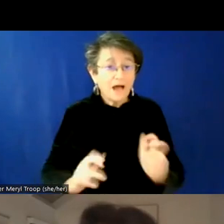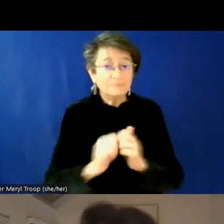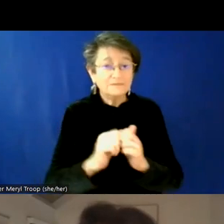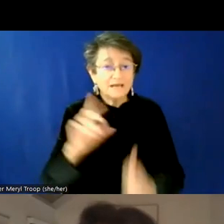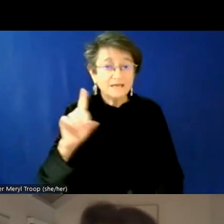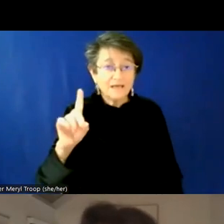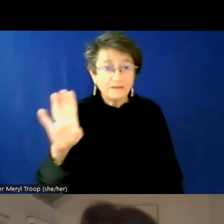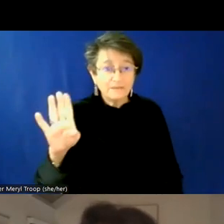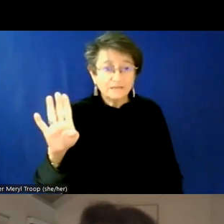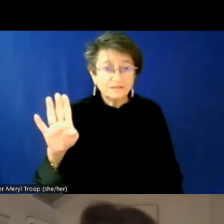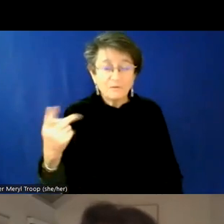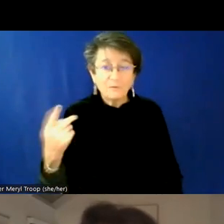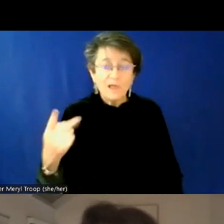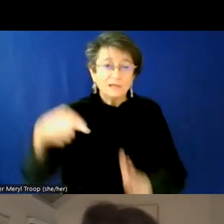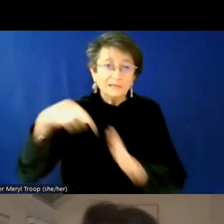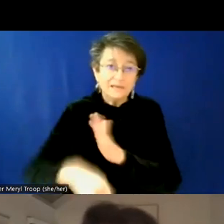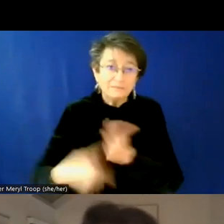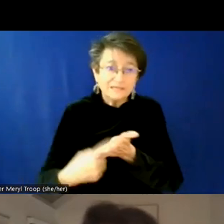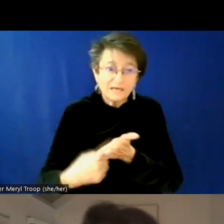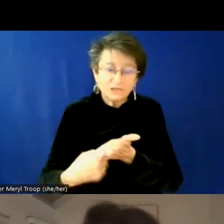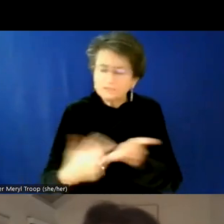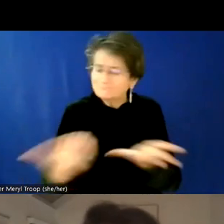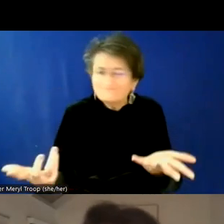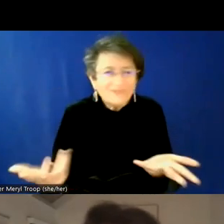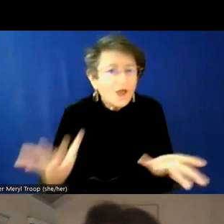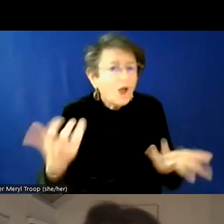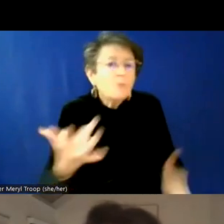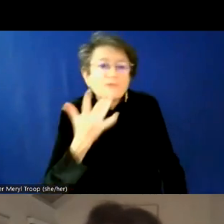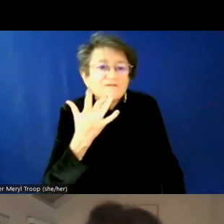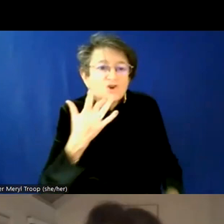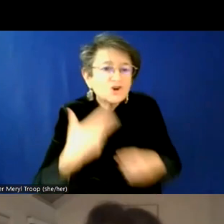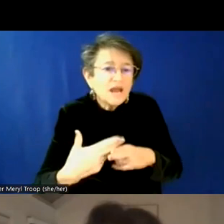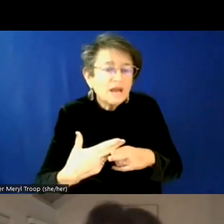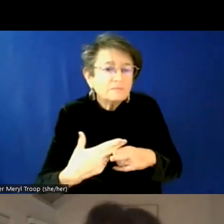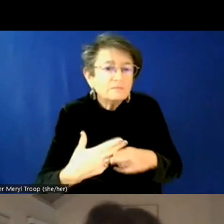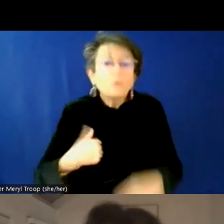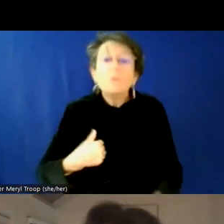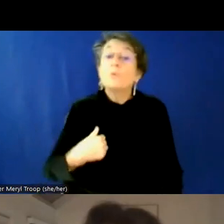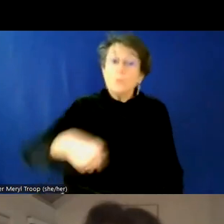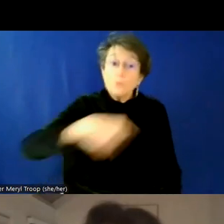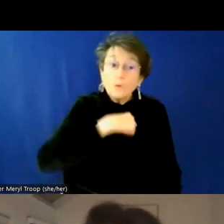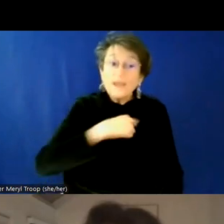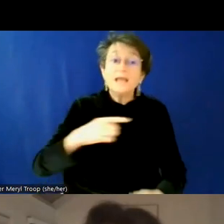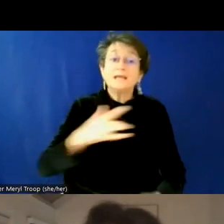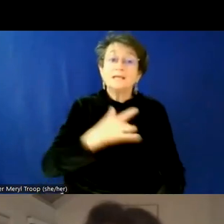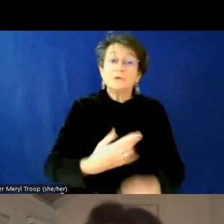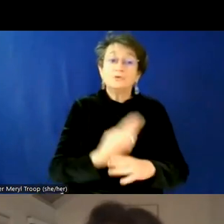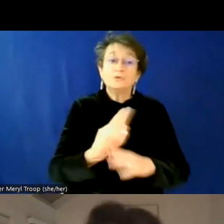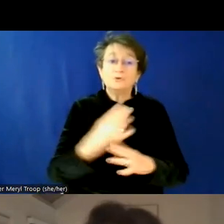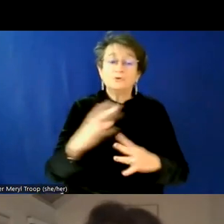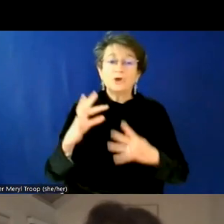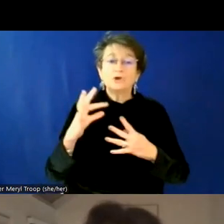whole discussion, like, well, do we want to say preferred name? Or do we want to chose a name as the language that we tend to use in the, trans community? it sparked this really,